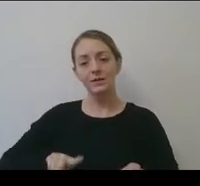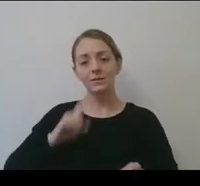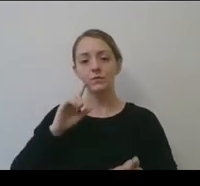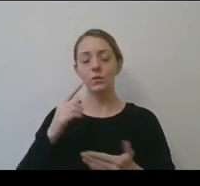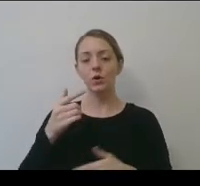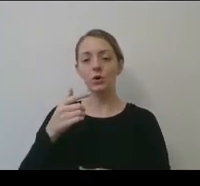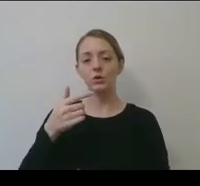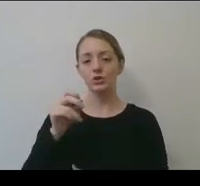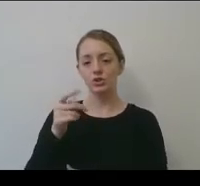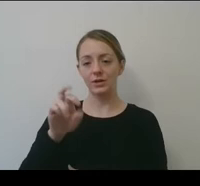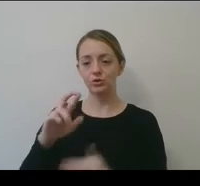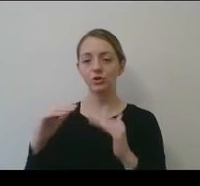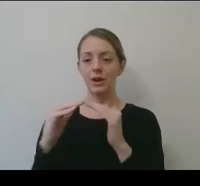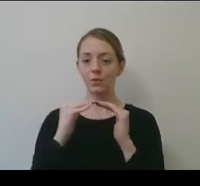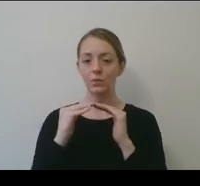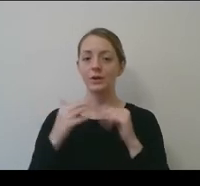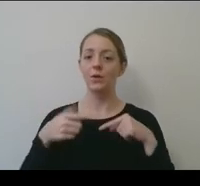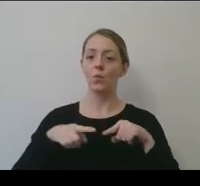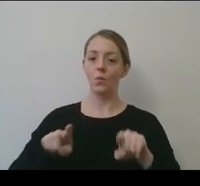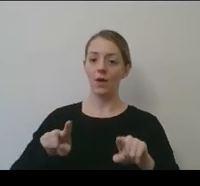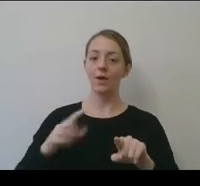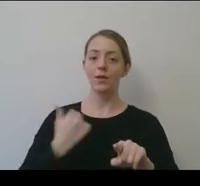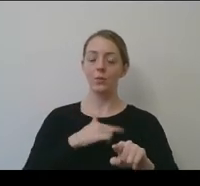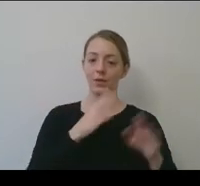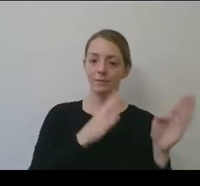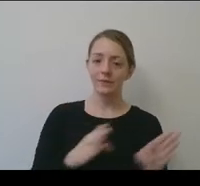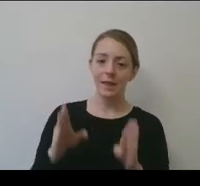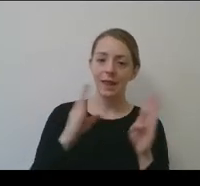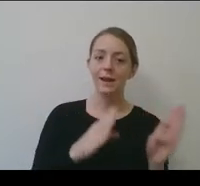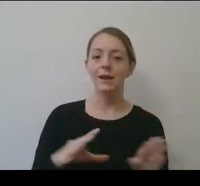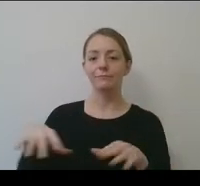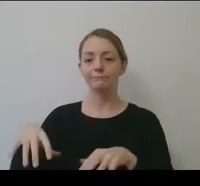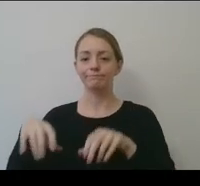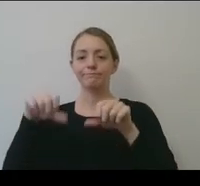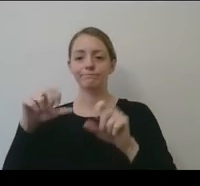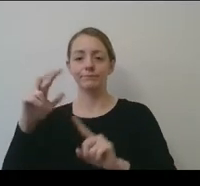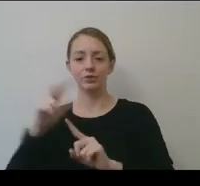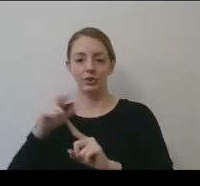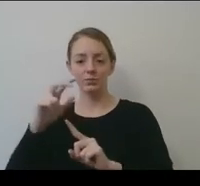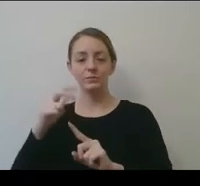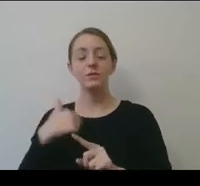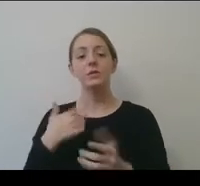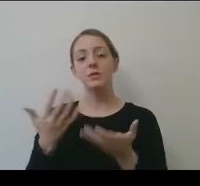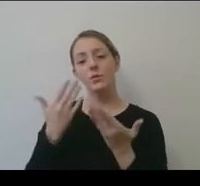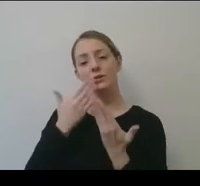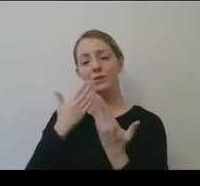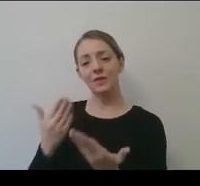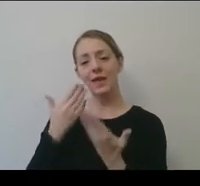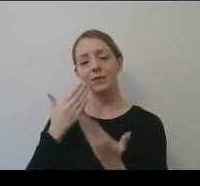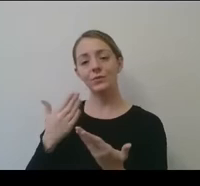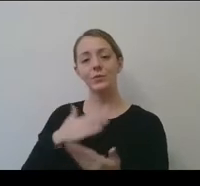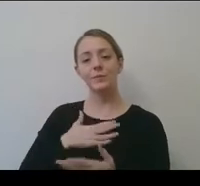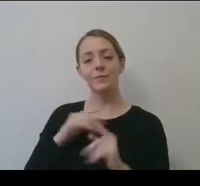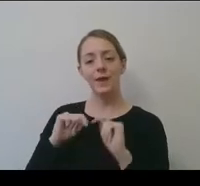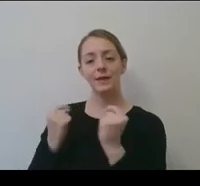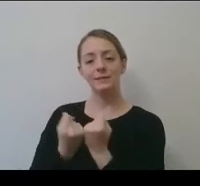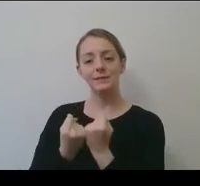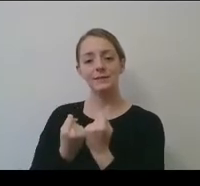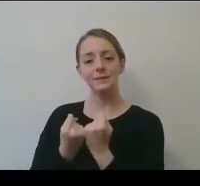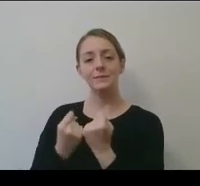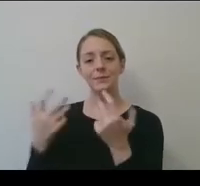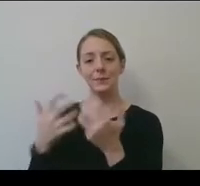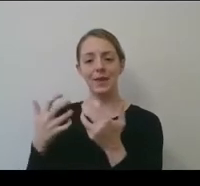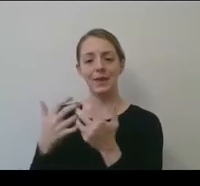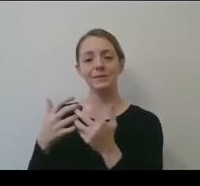executing championships. So I want to say a huge thank you to the, the team, uh, to the, my teammates who work in championships,